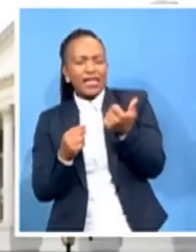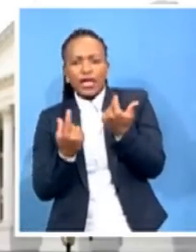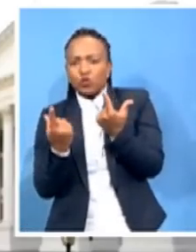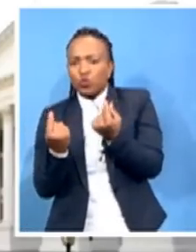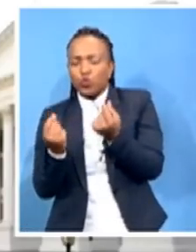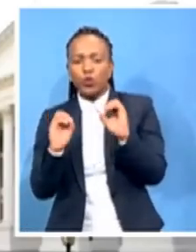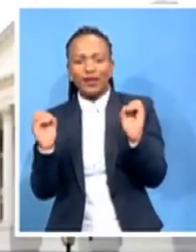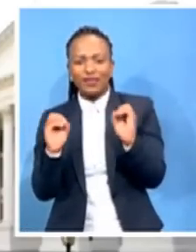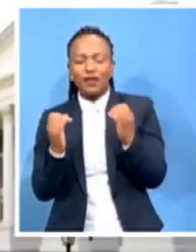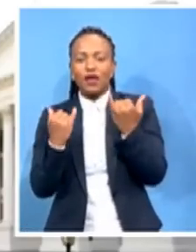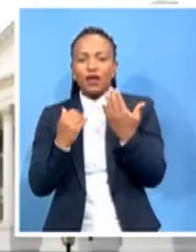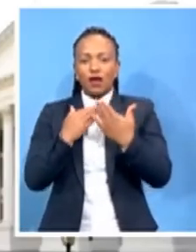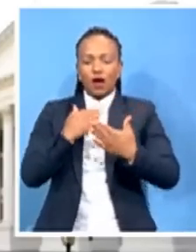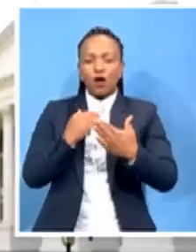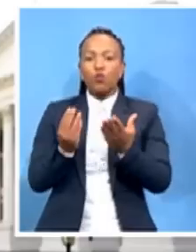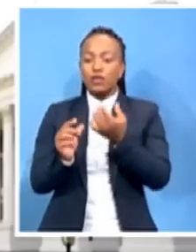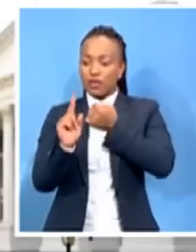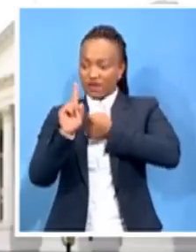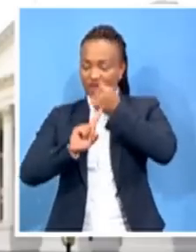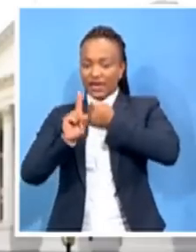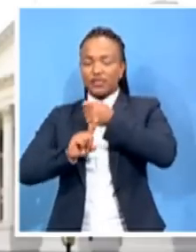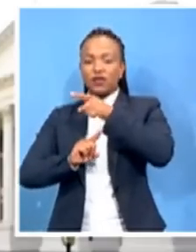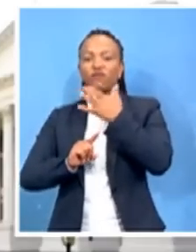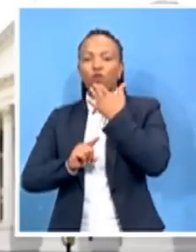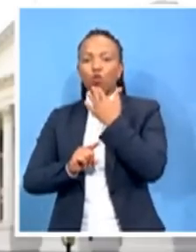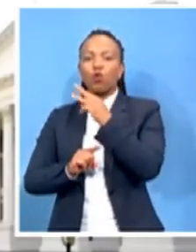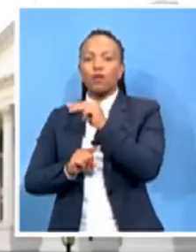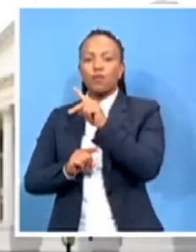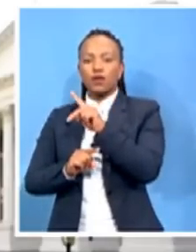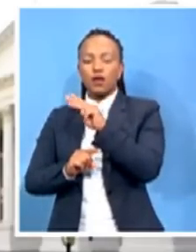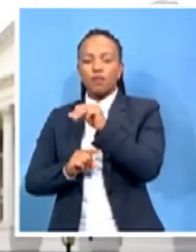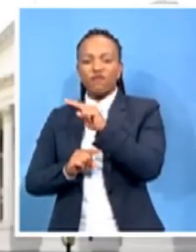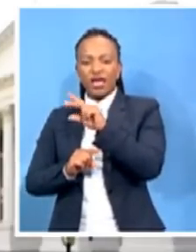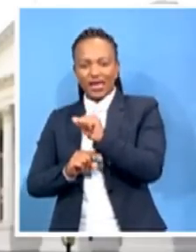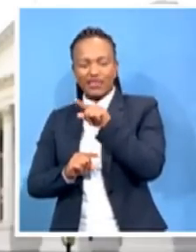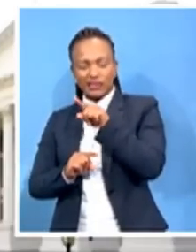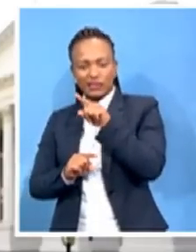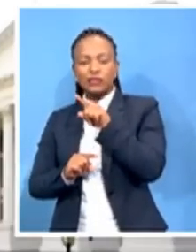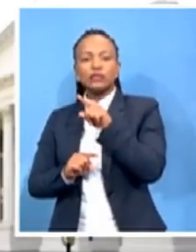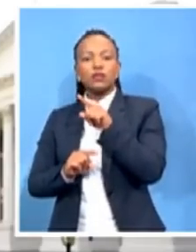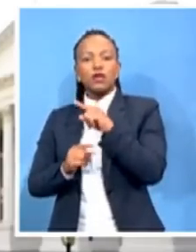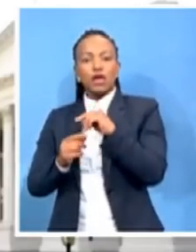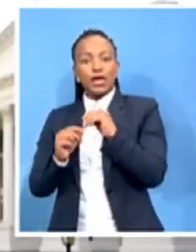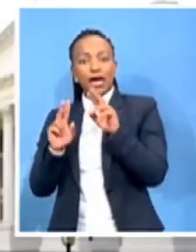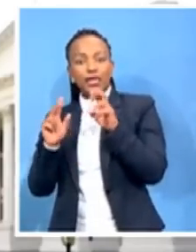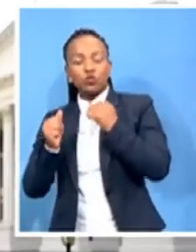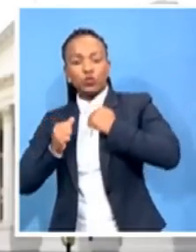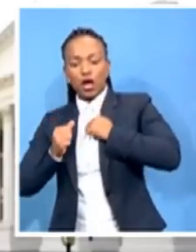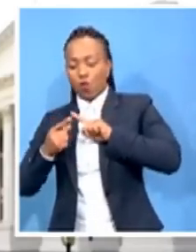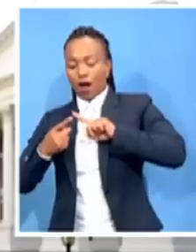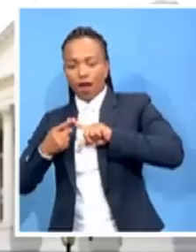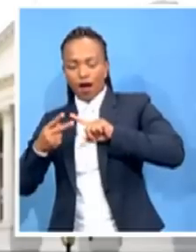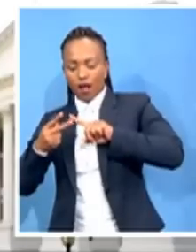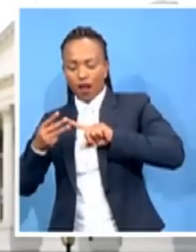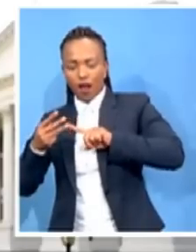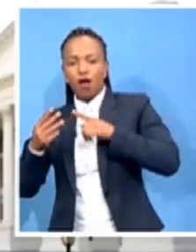as MK combatants that our issues must be resolved as a matter of agents. No more promises. We